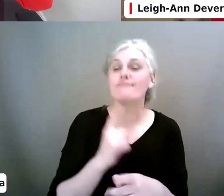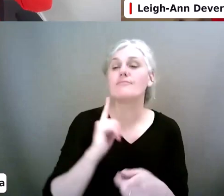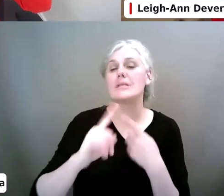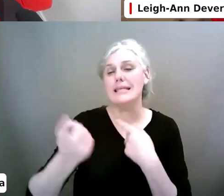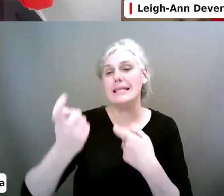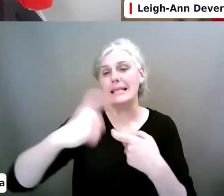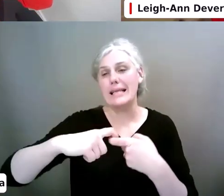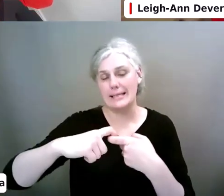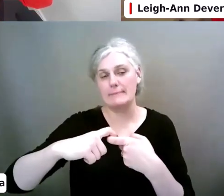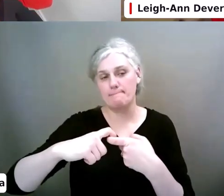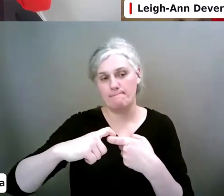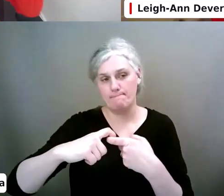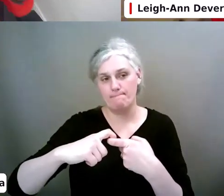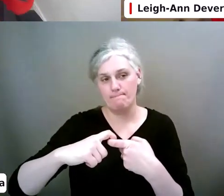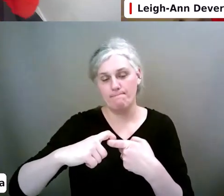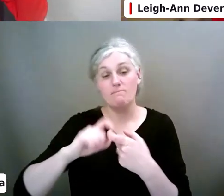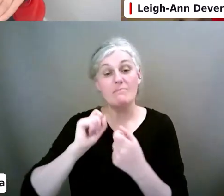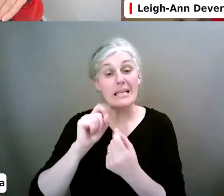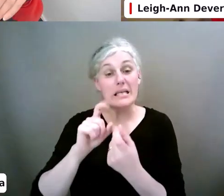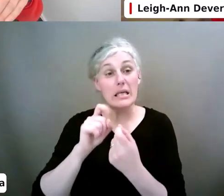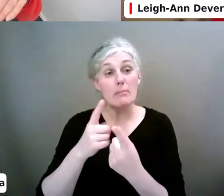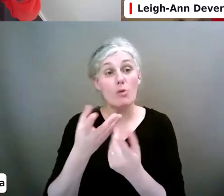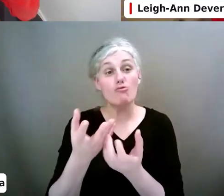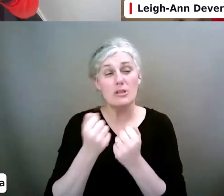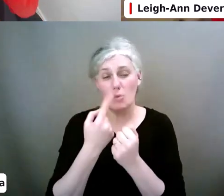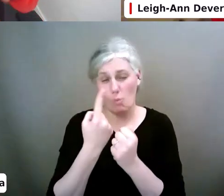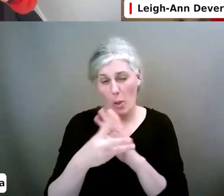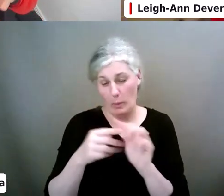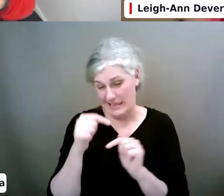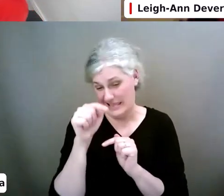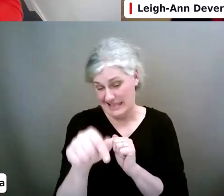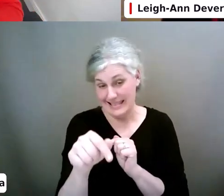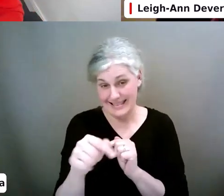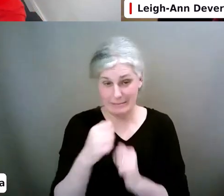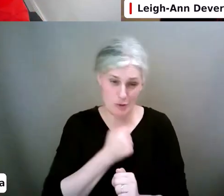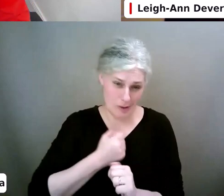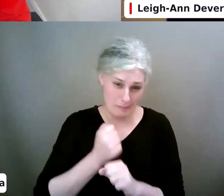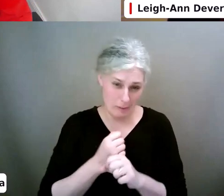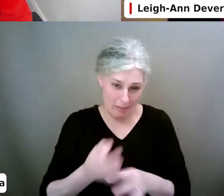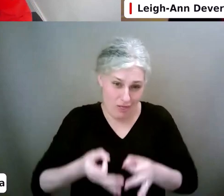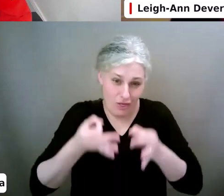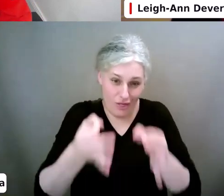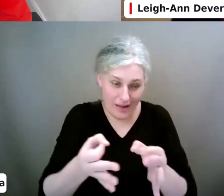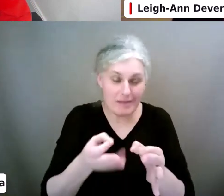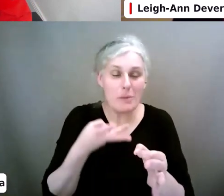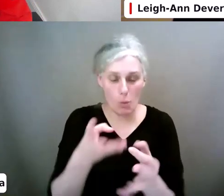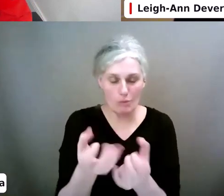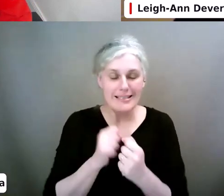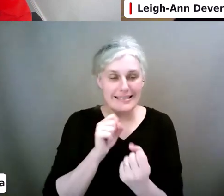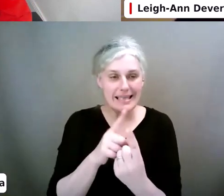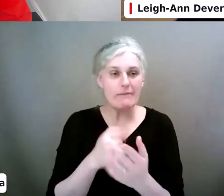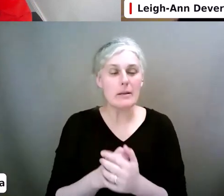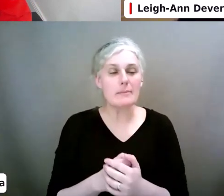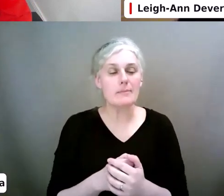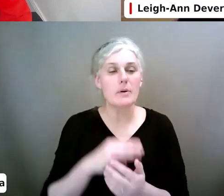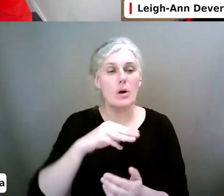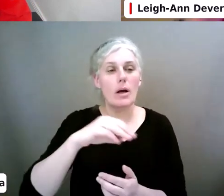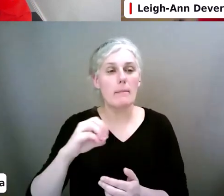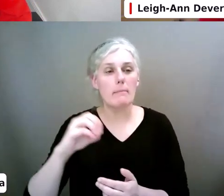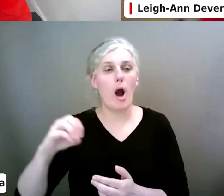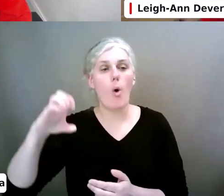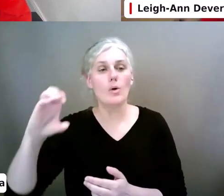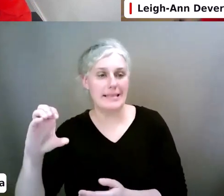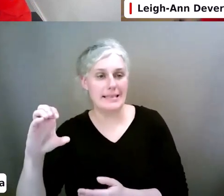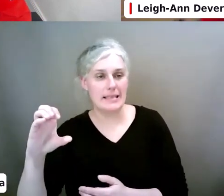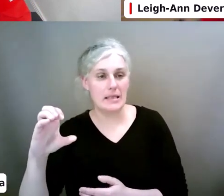links in the email that you'll get in a week's time now. I'm sorry about that. But, you know, MOOCs, M-O-O-C,